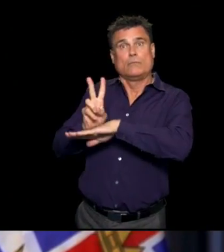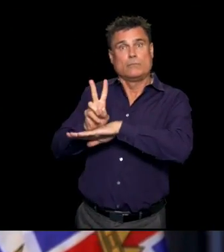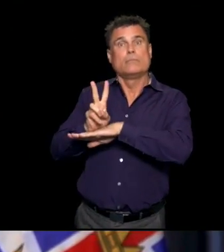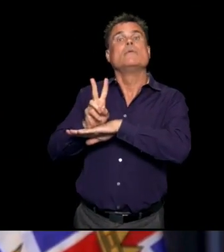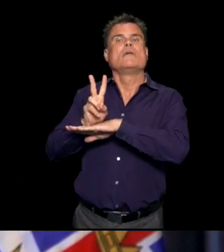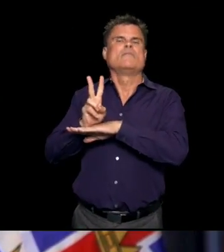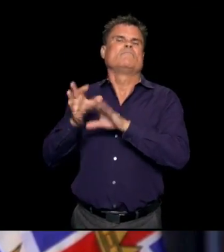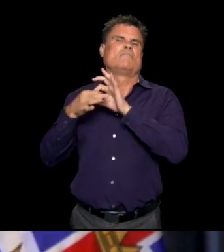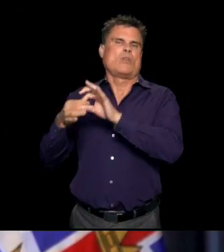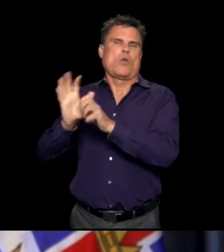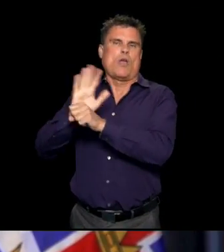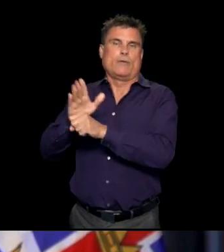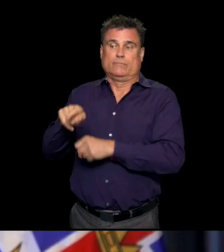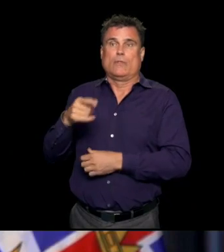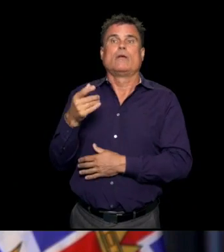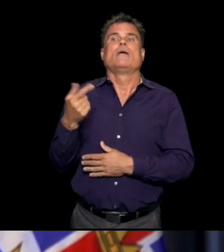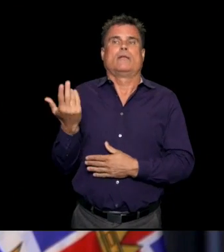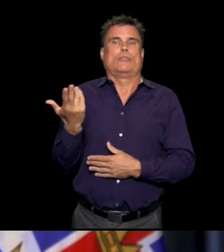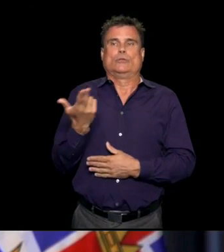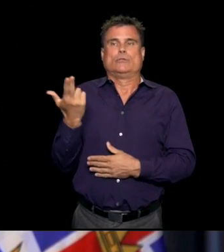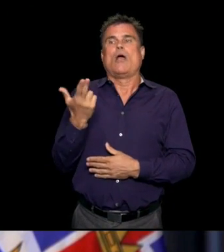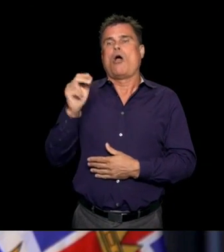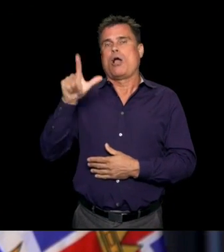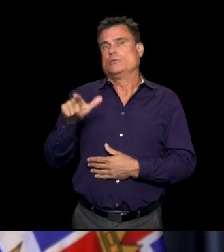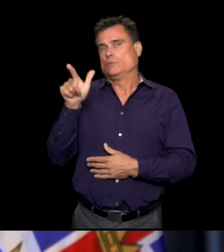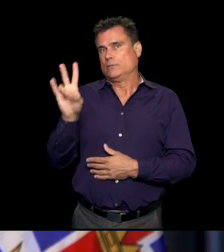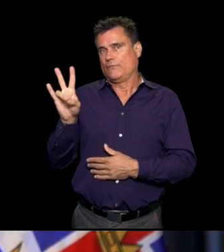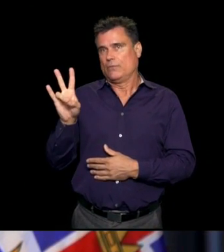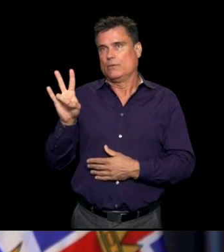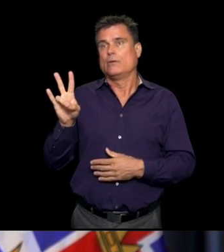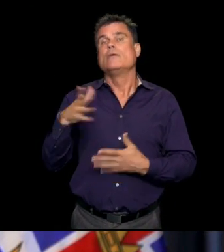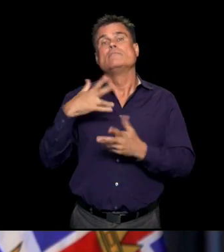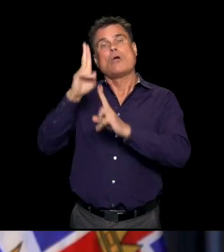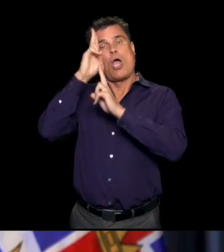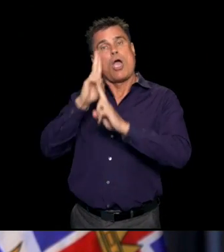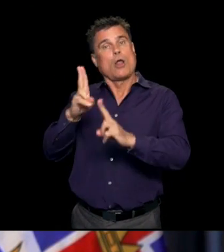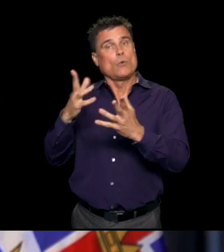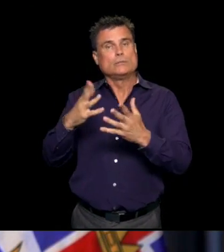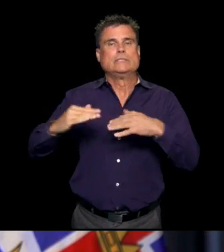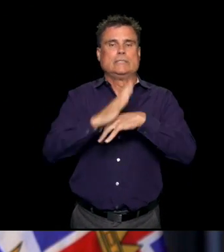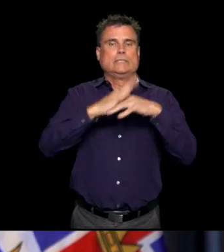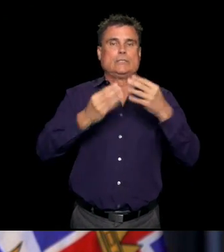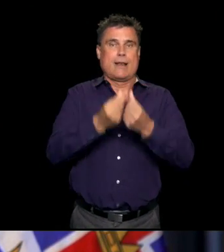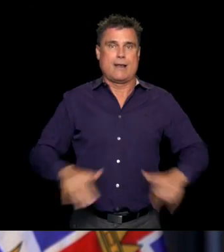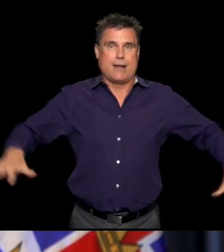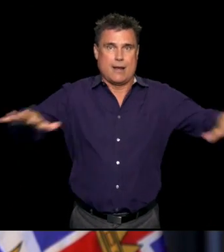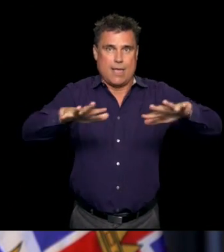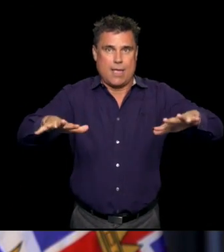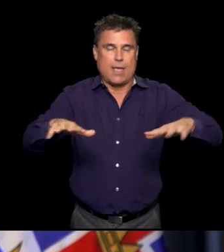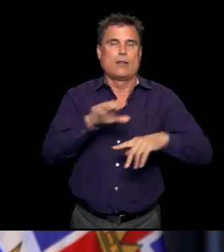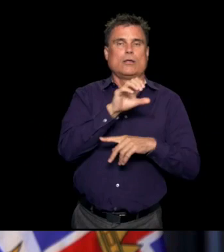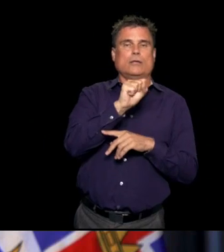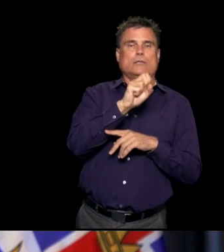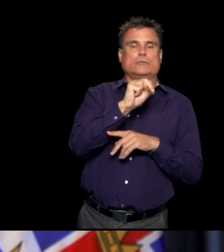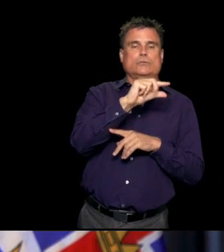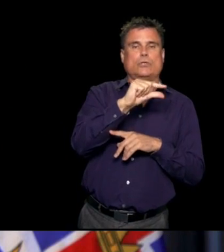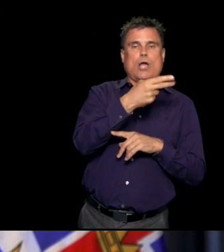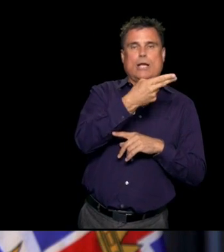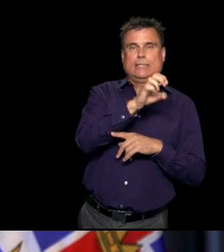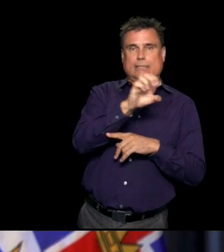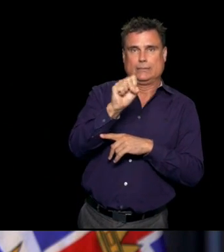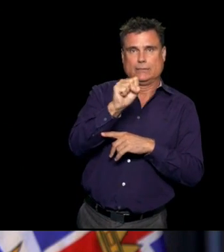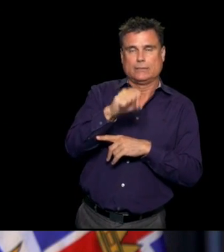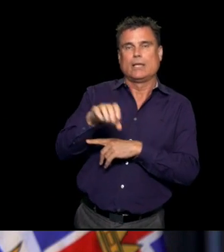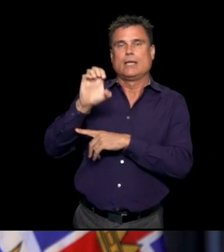Health Officer. is our COVID-19 briefing for British Columbia for Thursday, August 27th. We're very honoured to be here on the